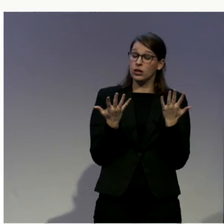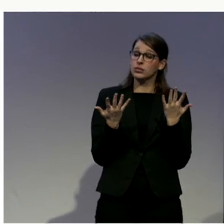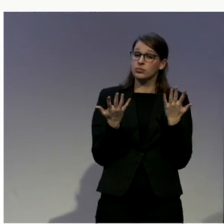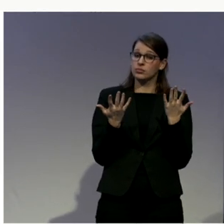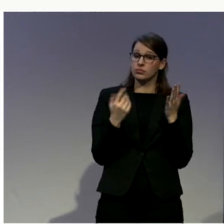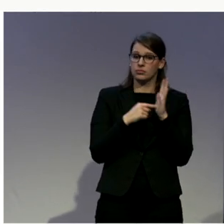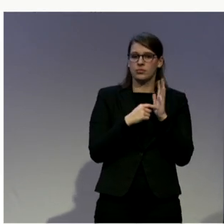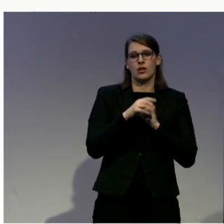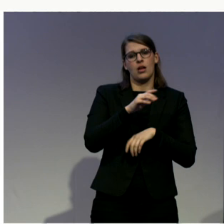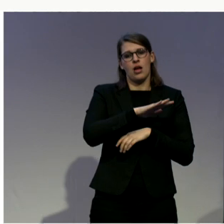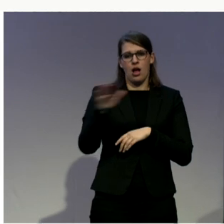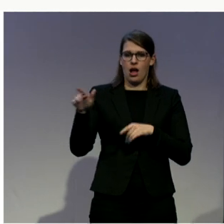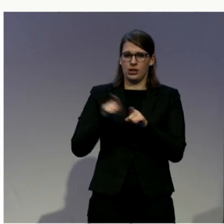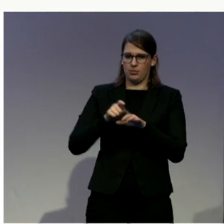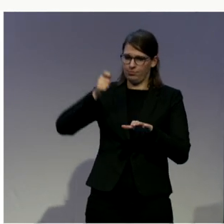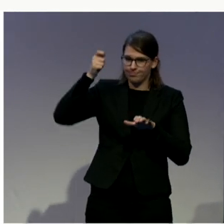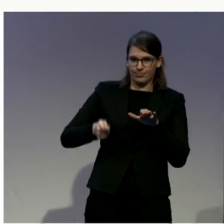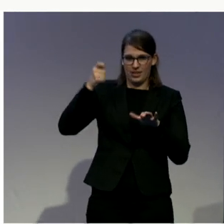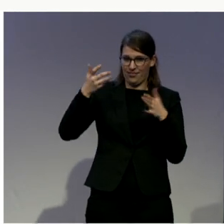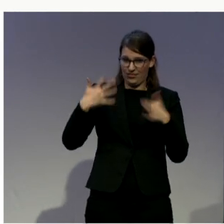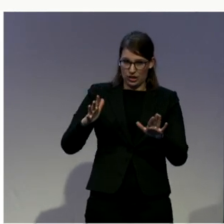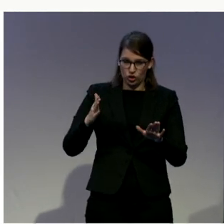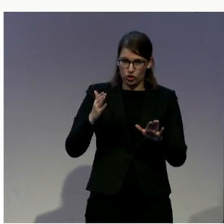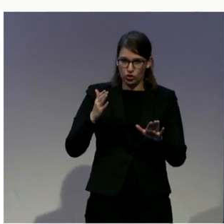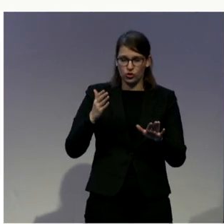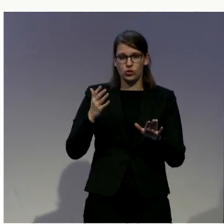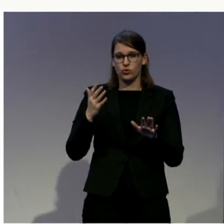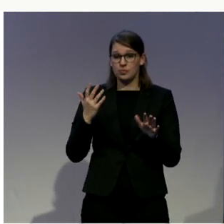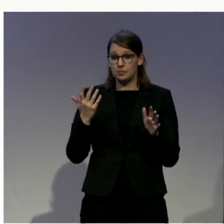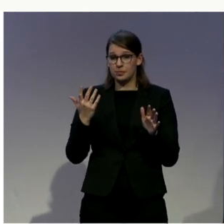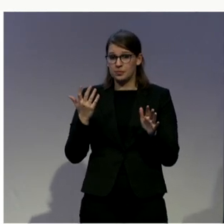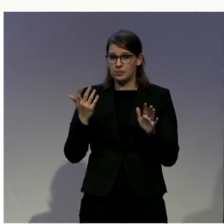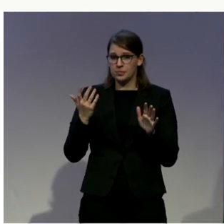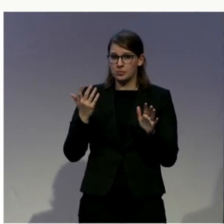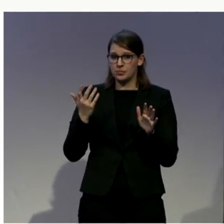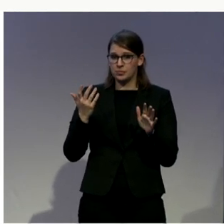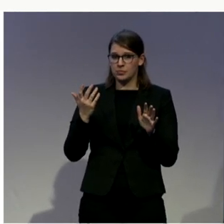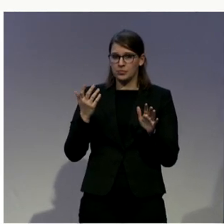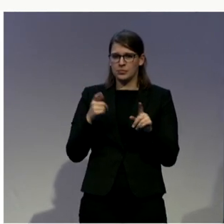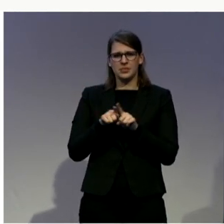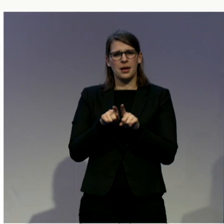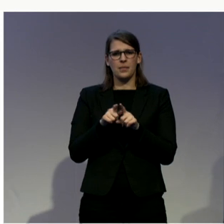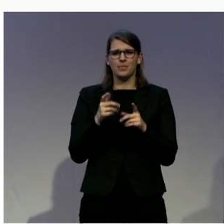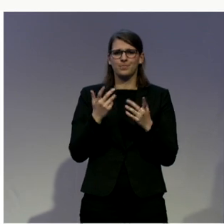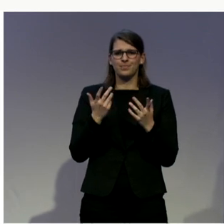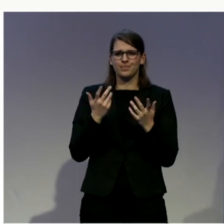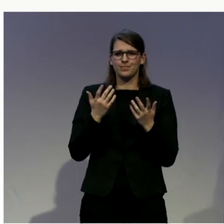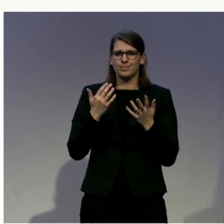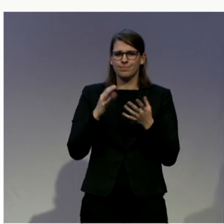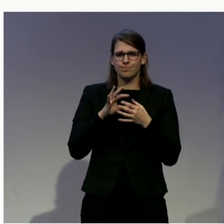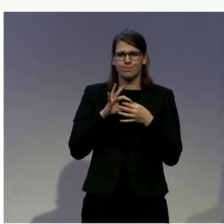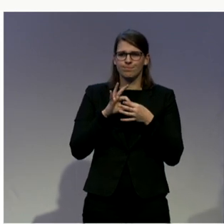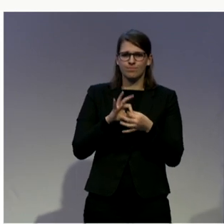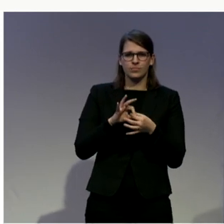that all court judgements related to issues of legal capacity and supported decision making be